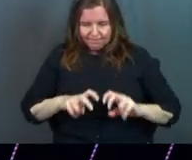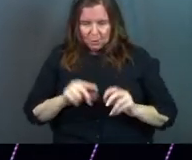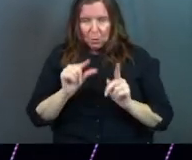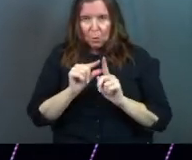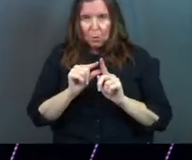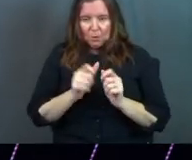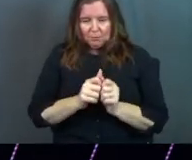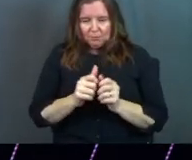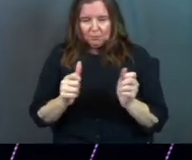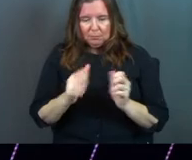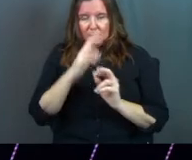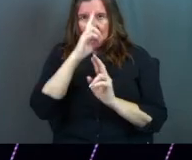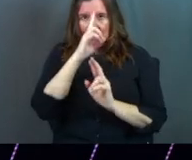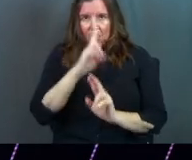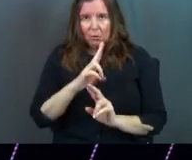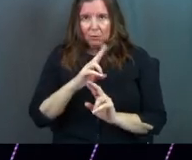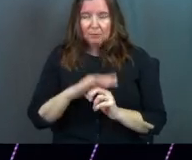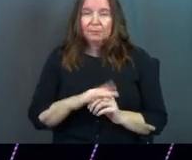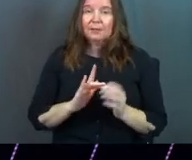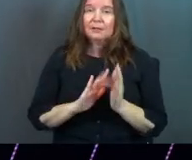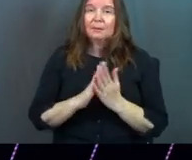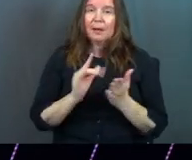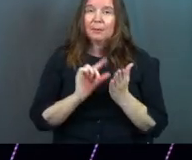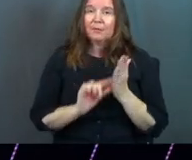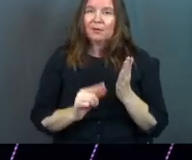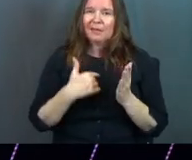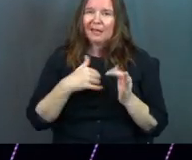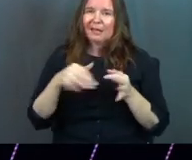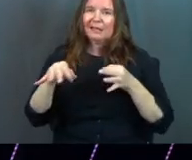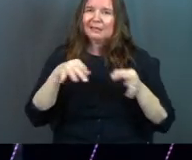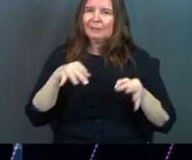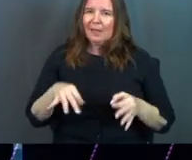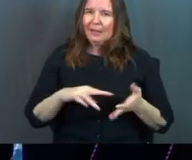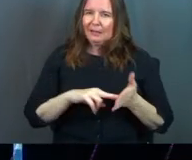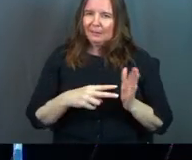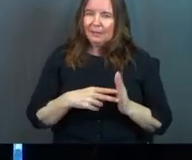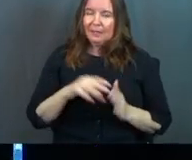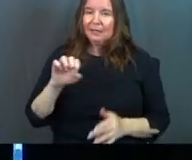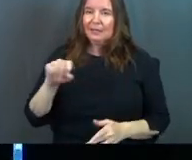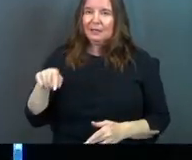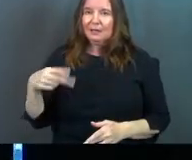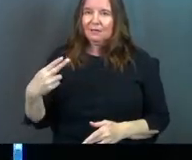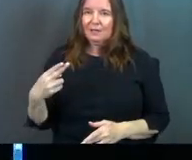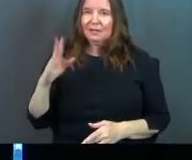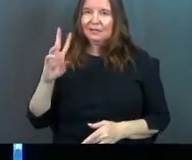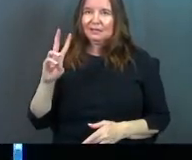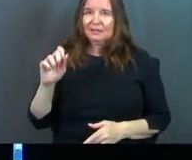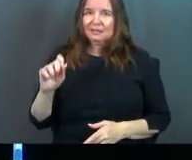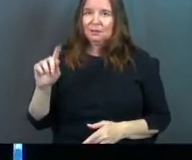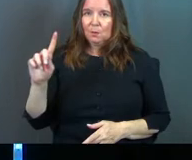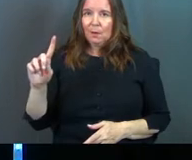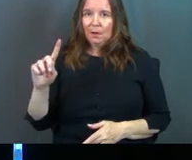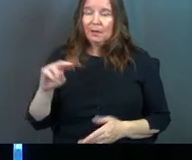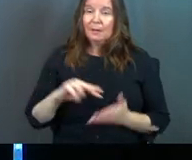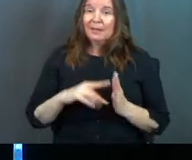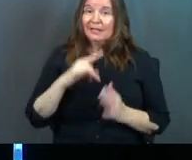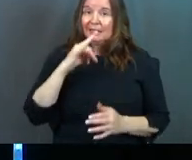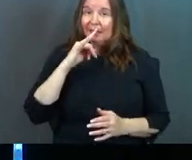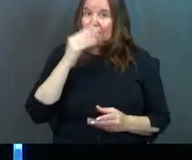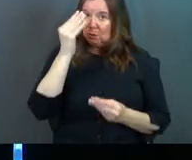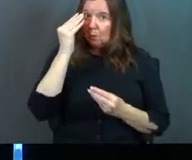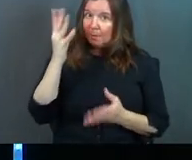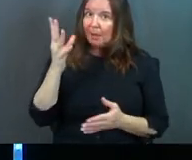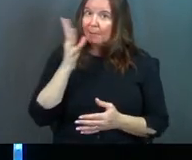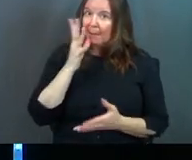word honor here for a second. Here's some Bible verses for you that kind of explain this. Ephesians 6.1, if you're a kid, that means you obey